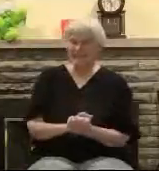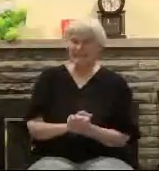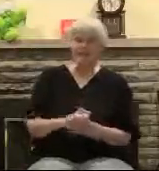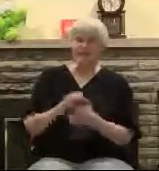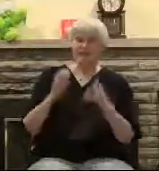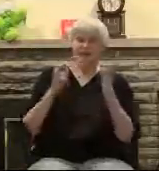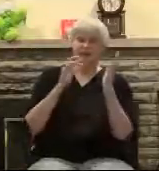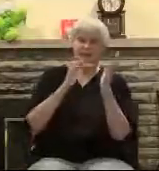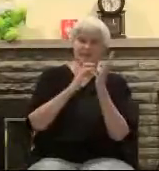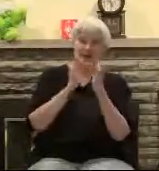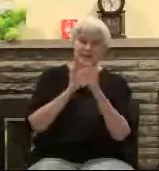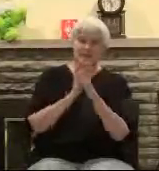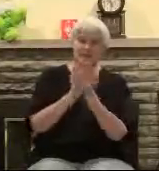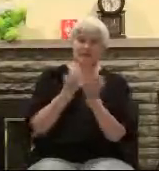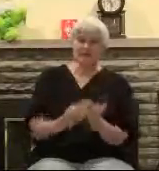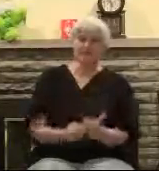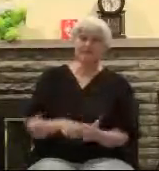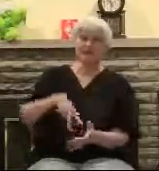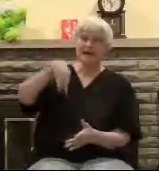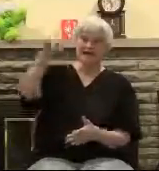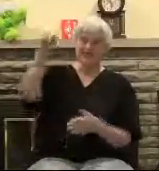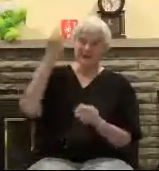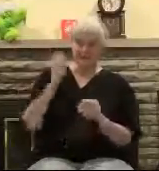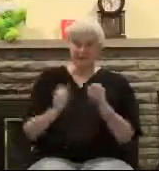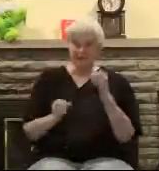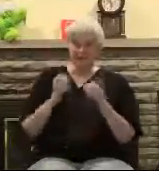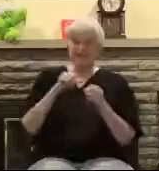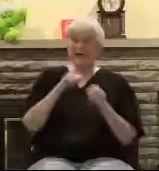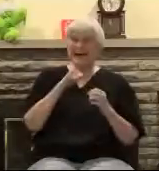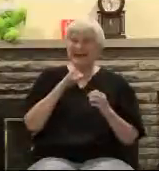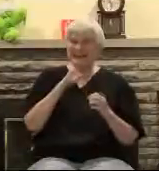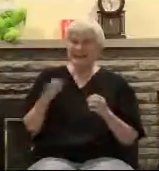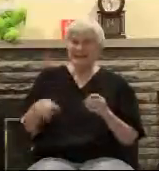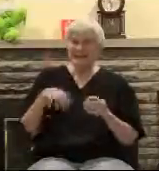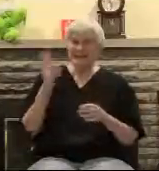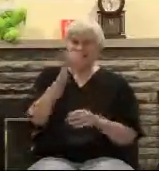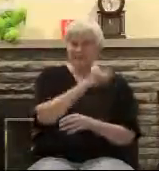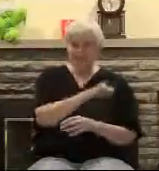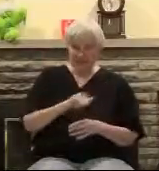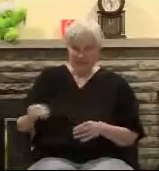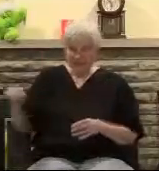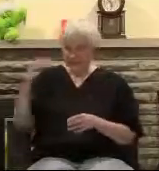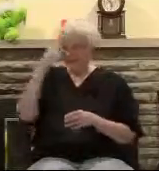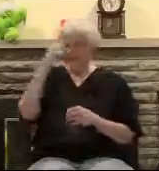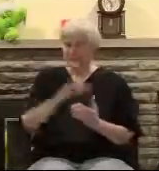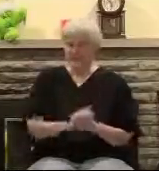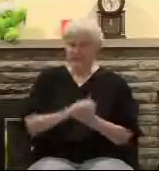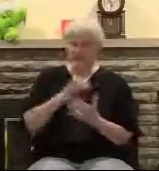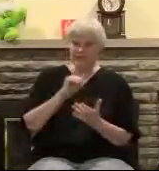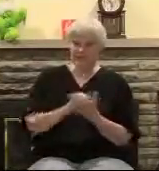cocoon. And you come out of trials in life like a beautiful butterfly.